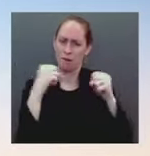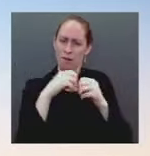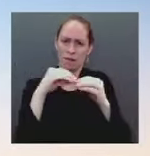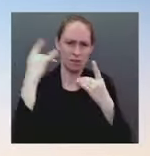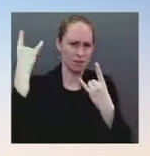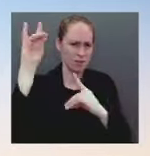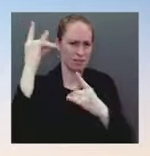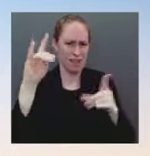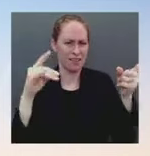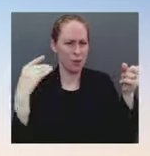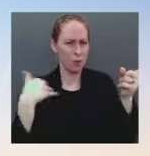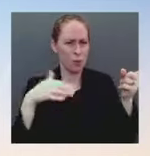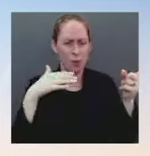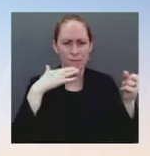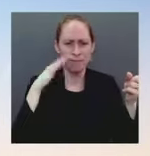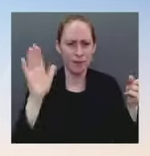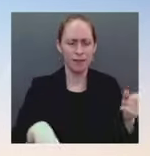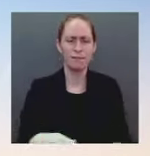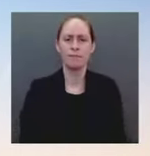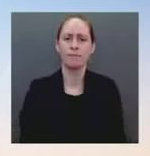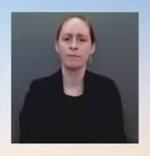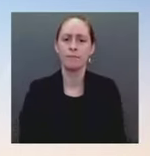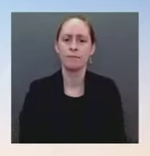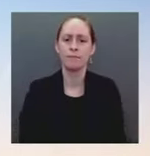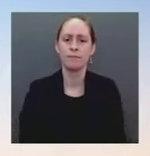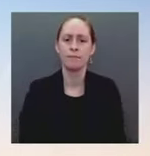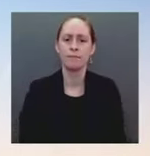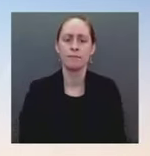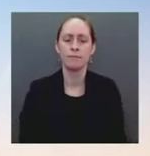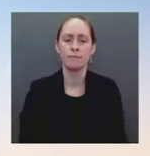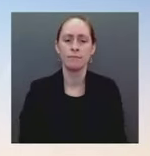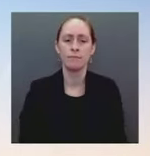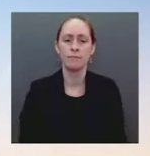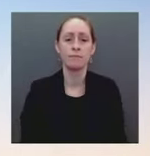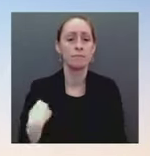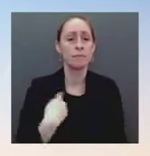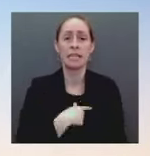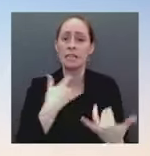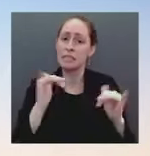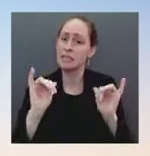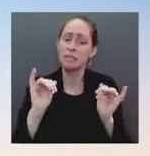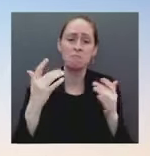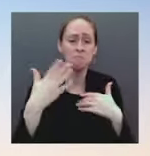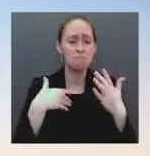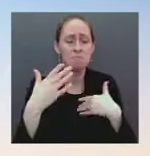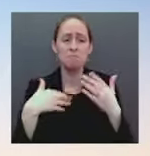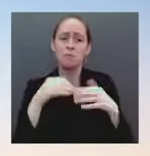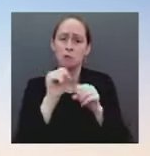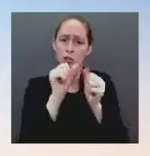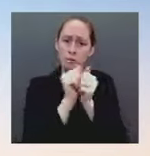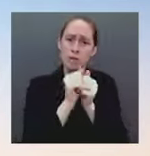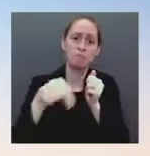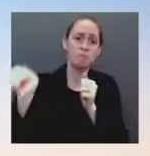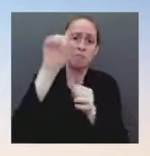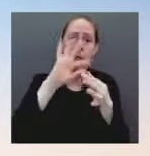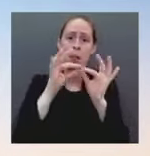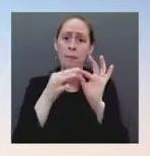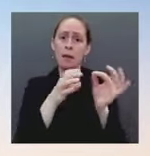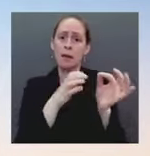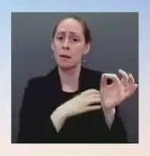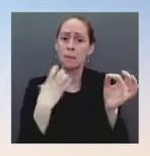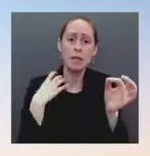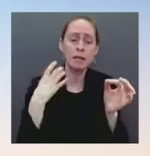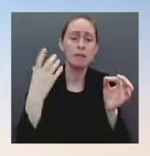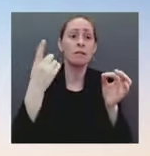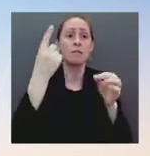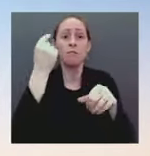with the U.S. Olympic Committee. We're providing consular and security services to our athletes, coaches, trainers, and staff, as we do for all U